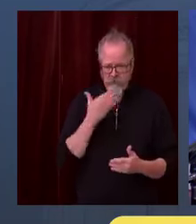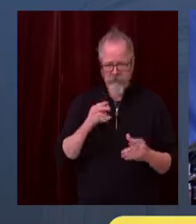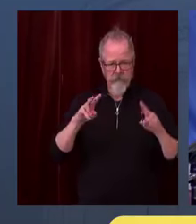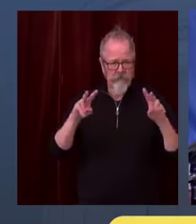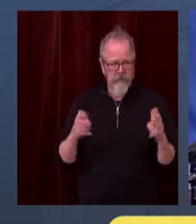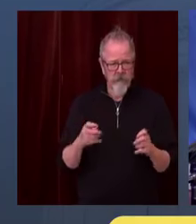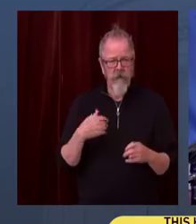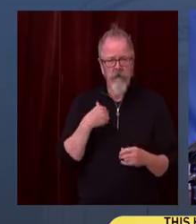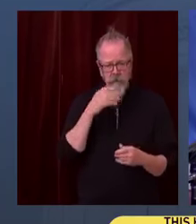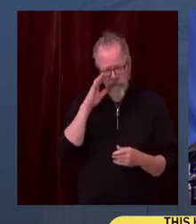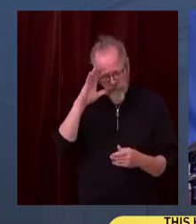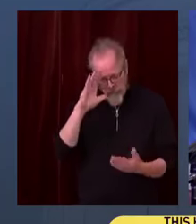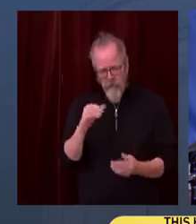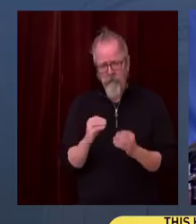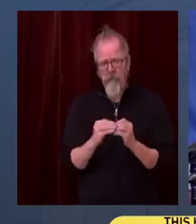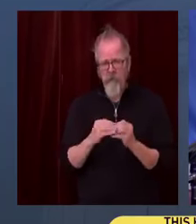Good luck. Please be healthy.